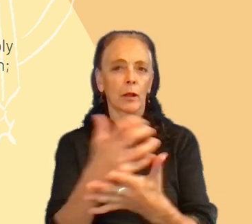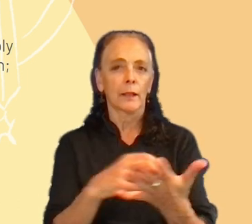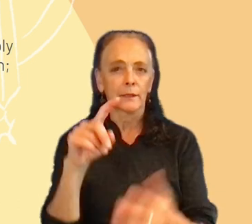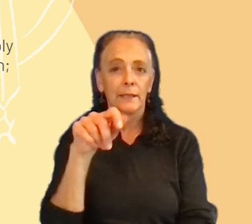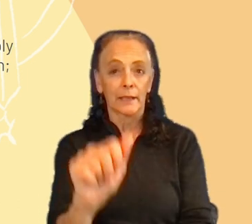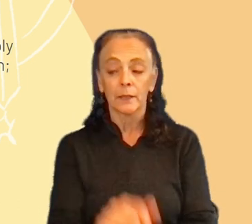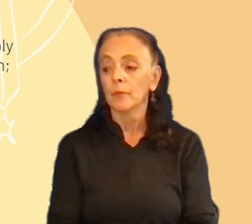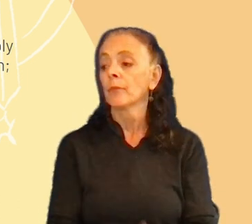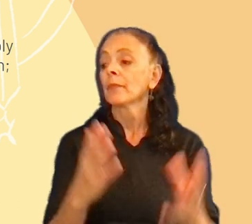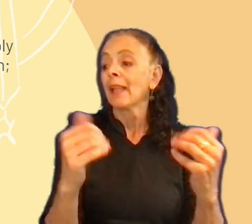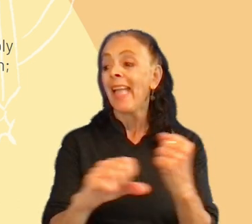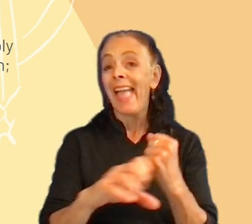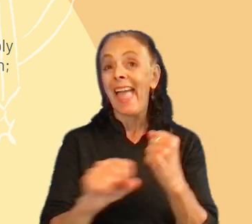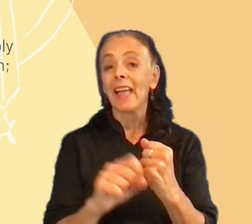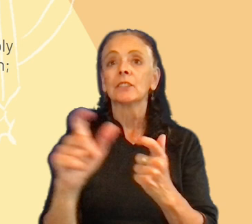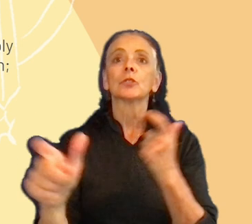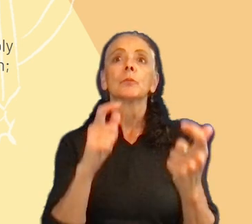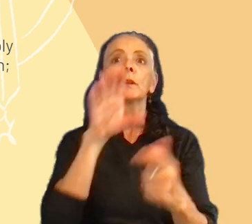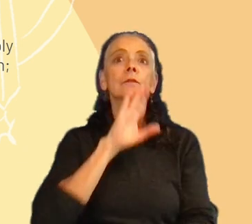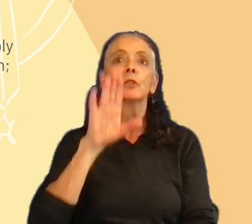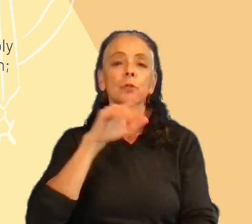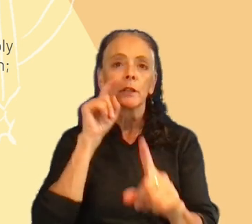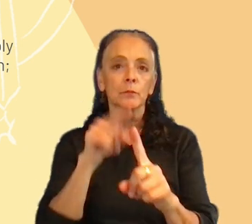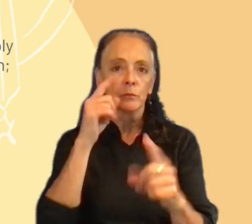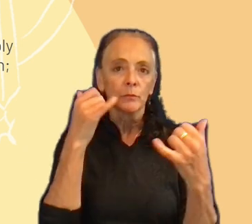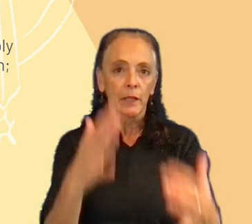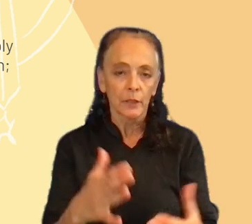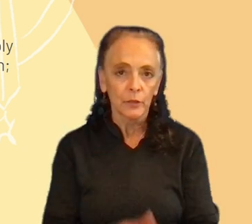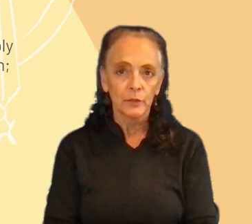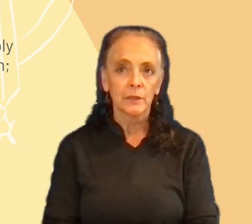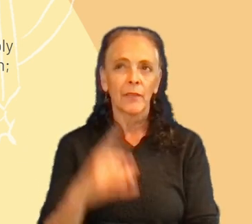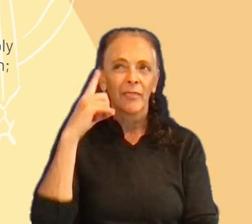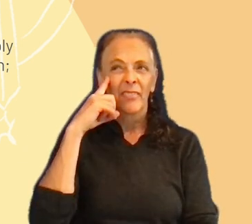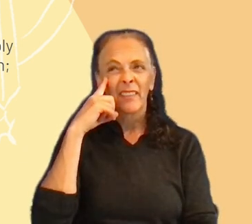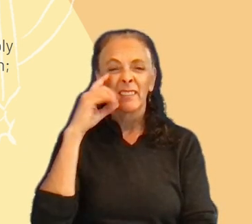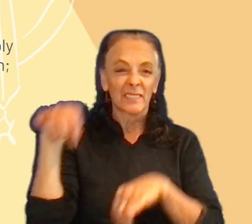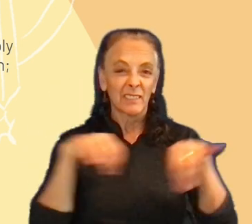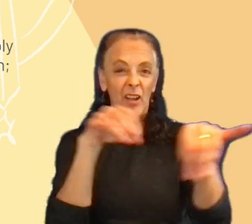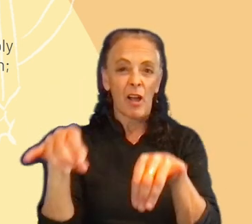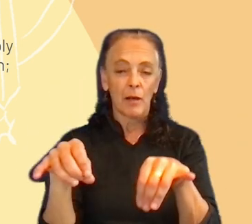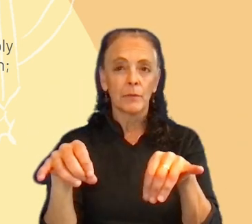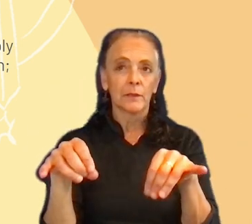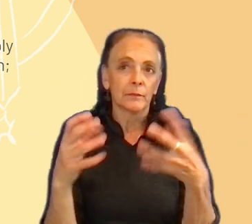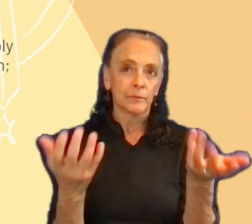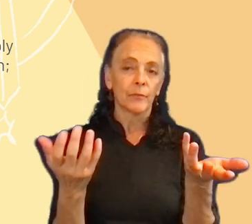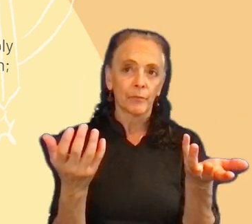Ads are a big frustration point for players. I think that's very common in all free-to-play